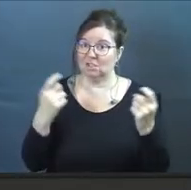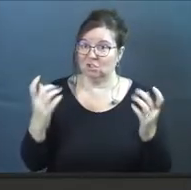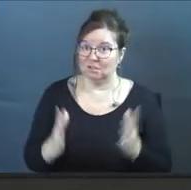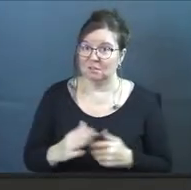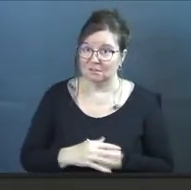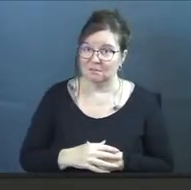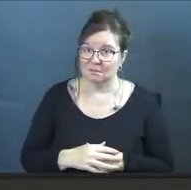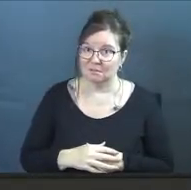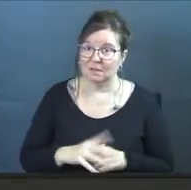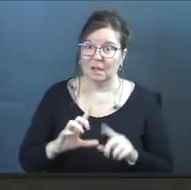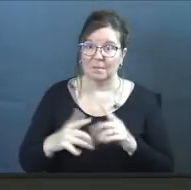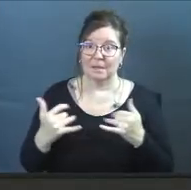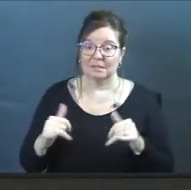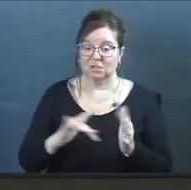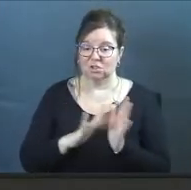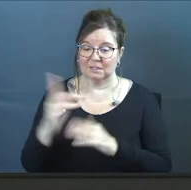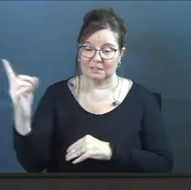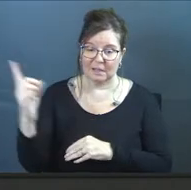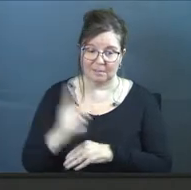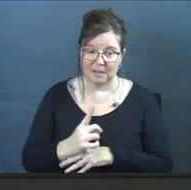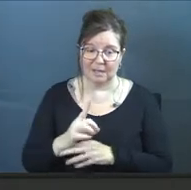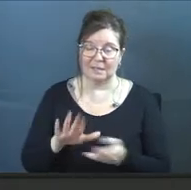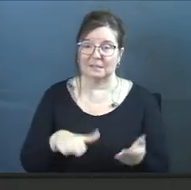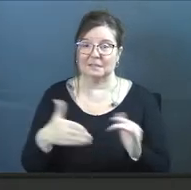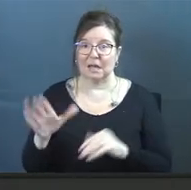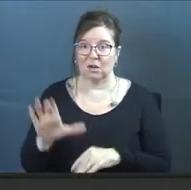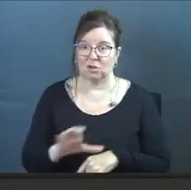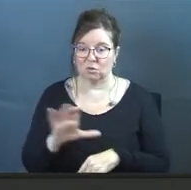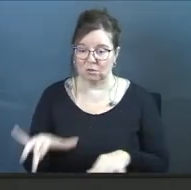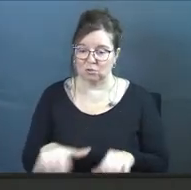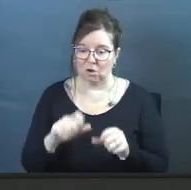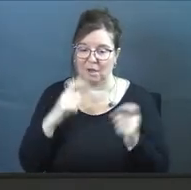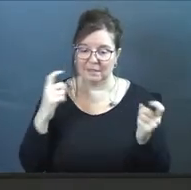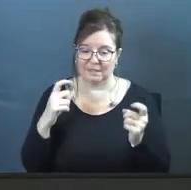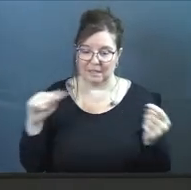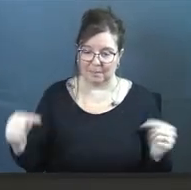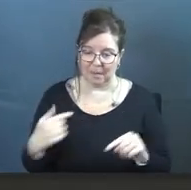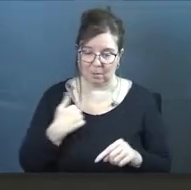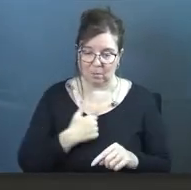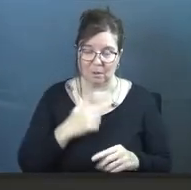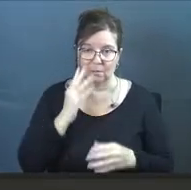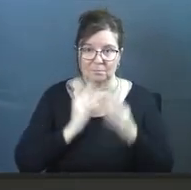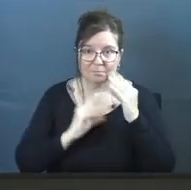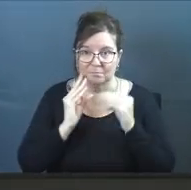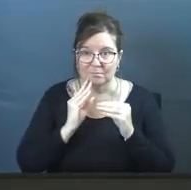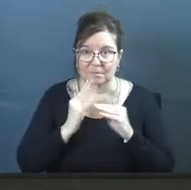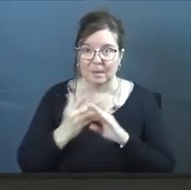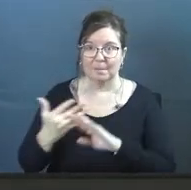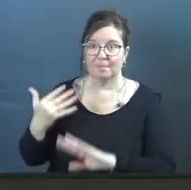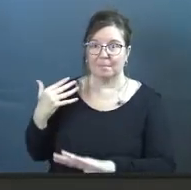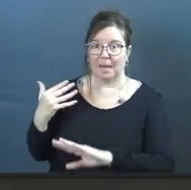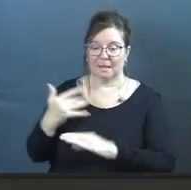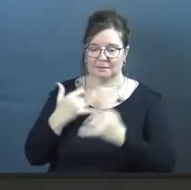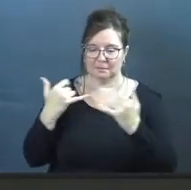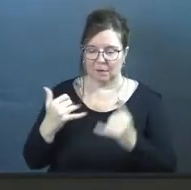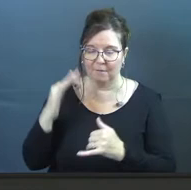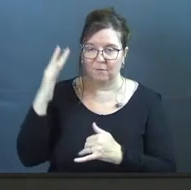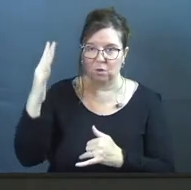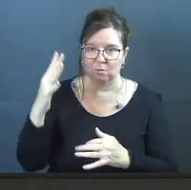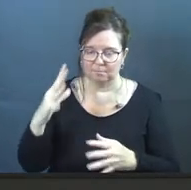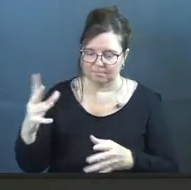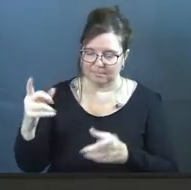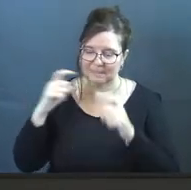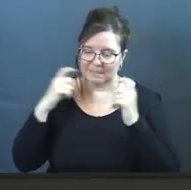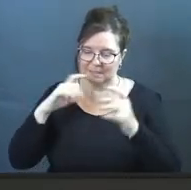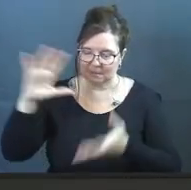but yet Jesus came down, died on the cross, took all of the sin and pain we would ever endure past, present and future on the cross. And he